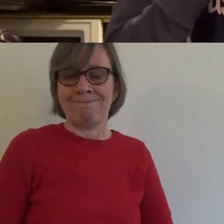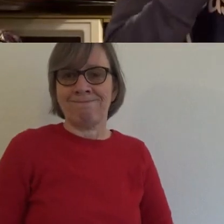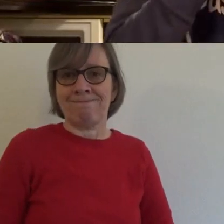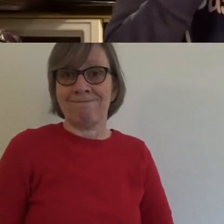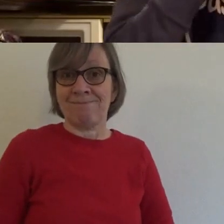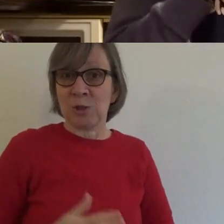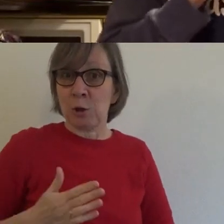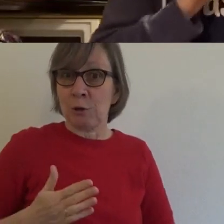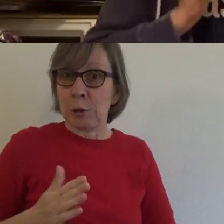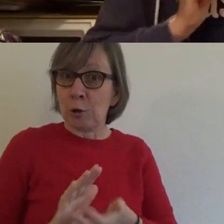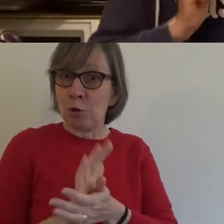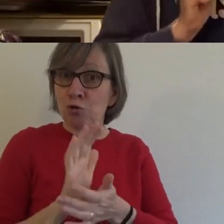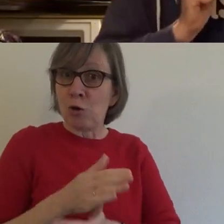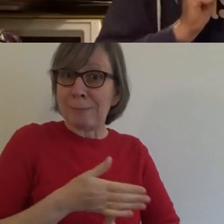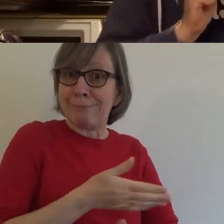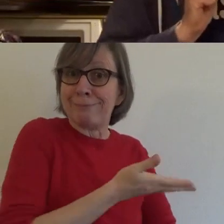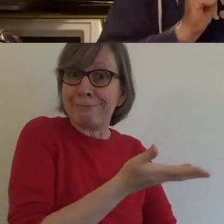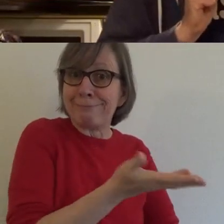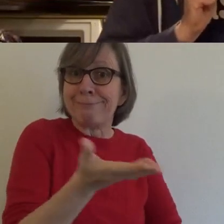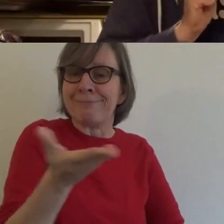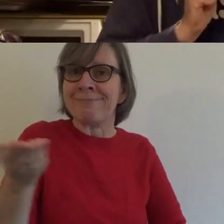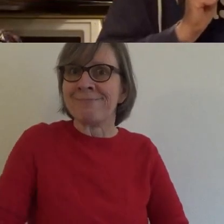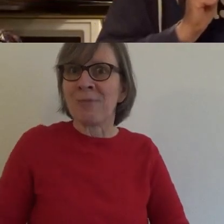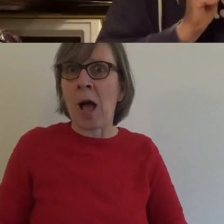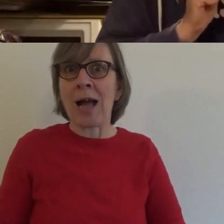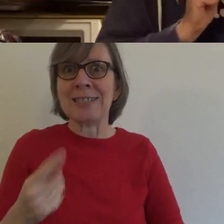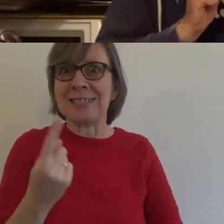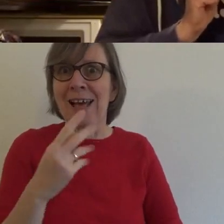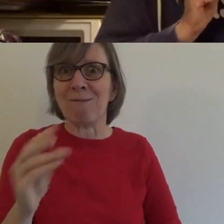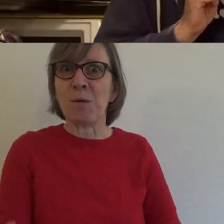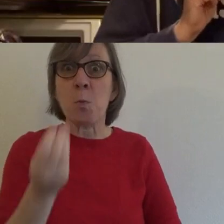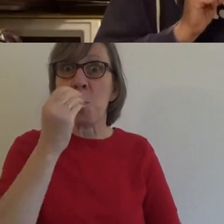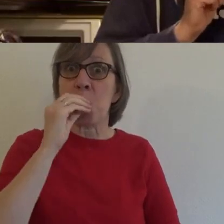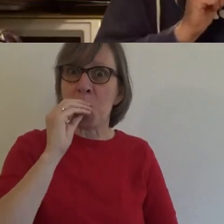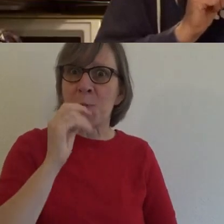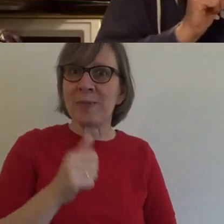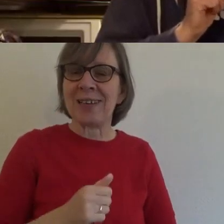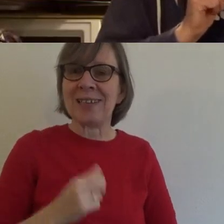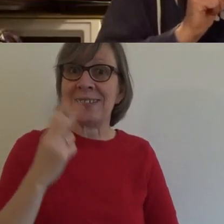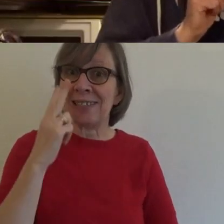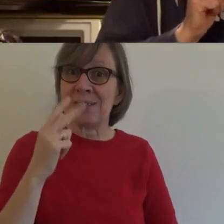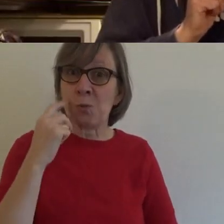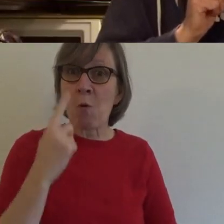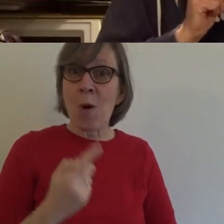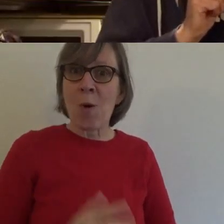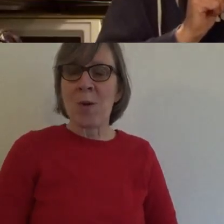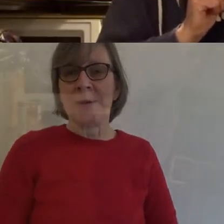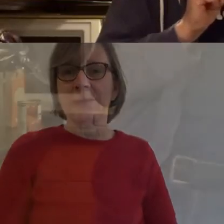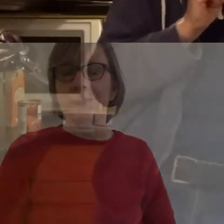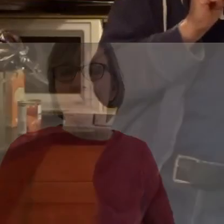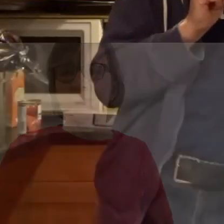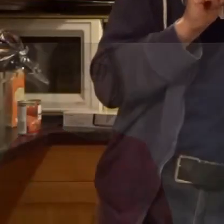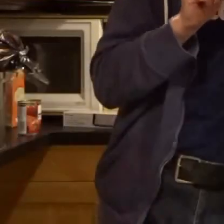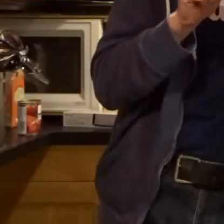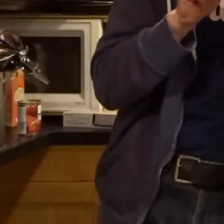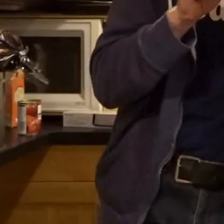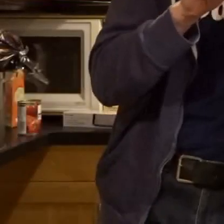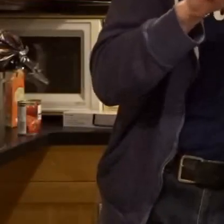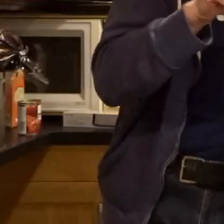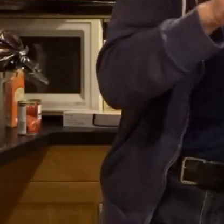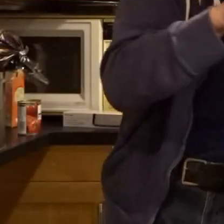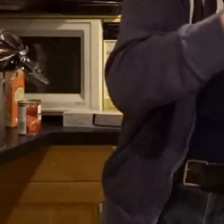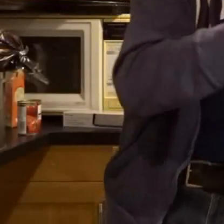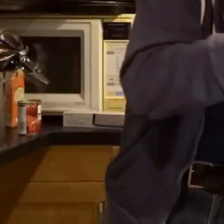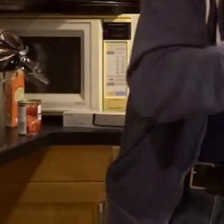So, hope you enjoy passing them around and enjoy them yourself. And see you again tomorrow. Bye.